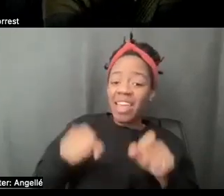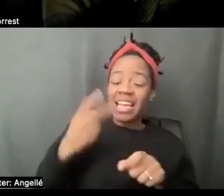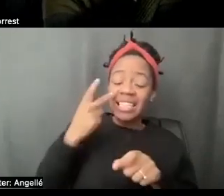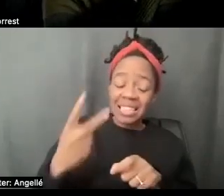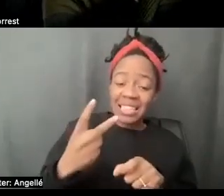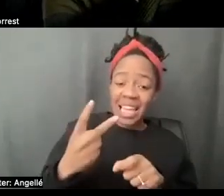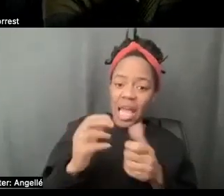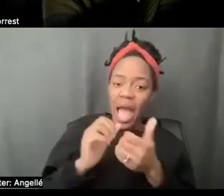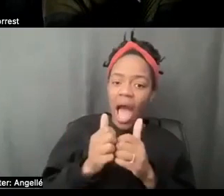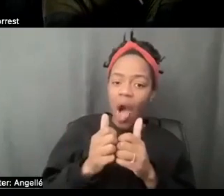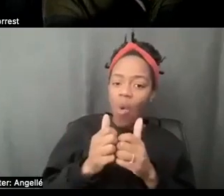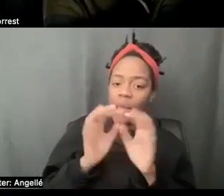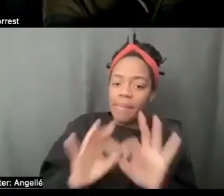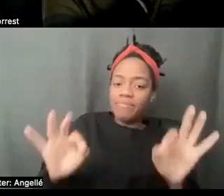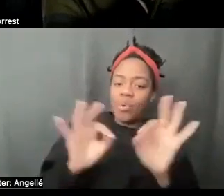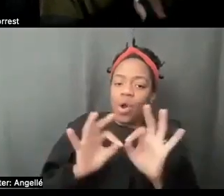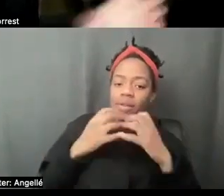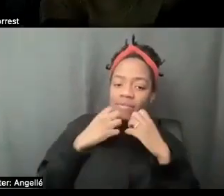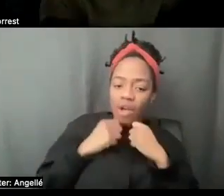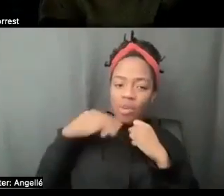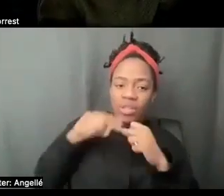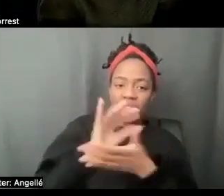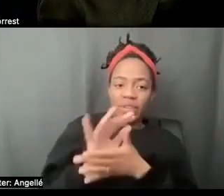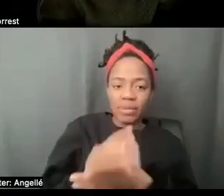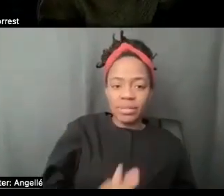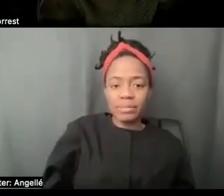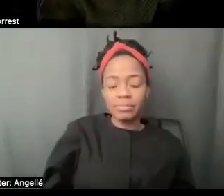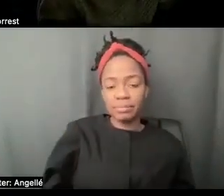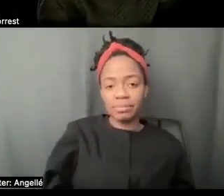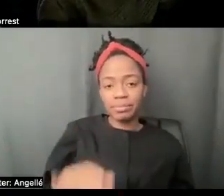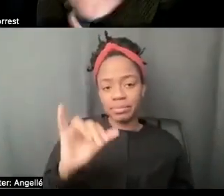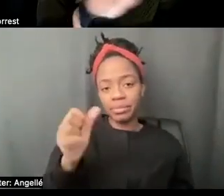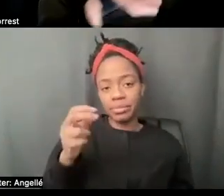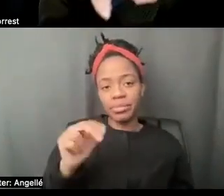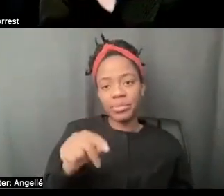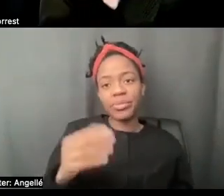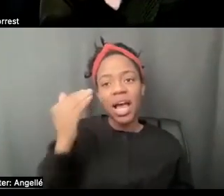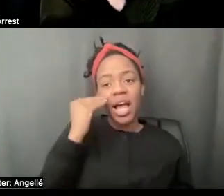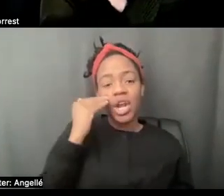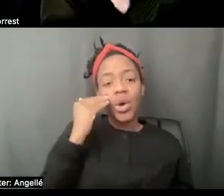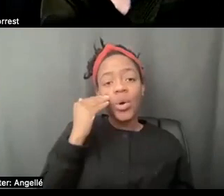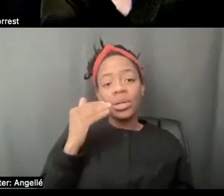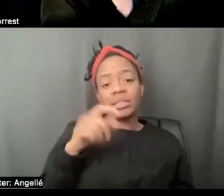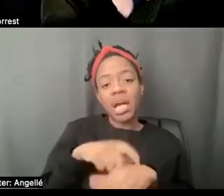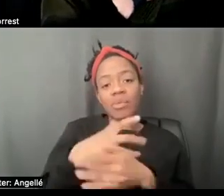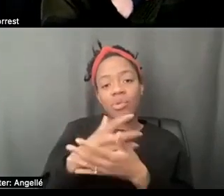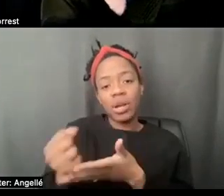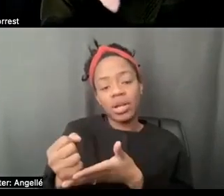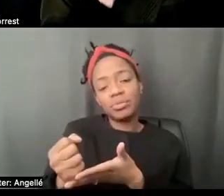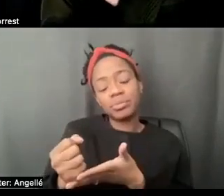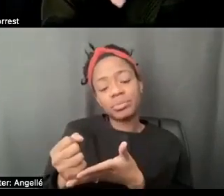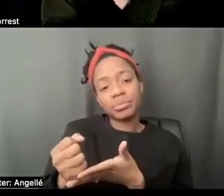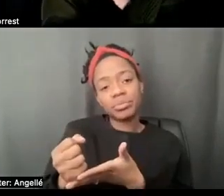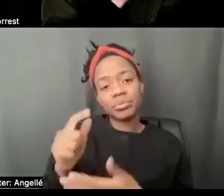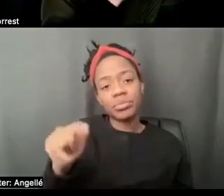value of this film. So one other thing before, I know we're about to run out of time that we must say too, is that